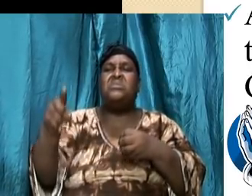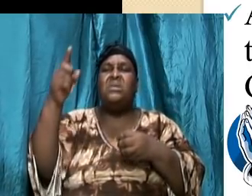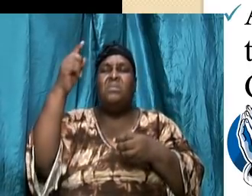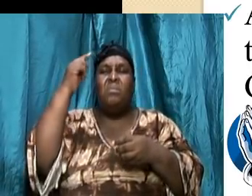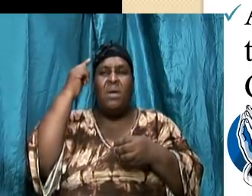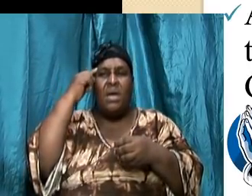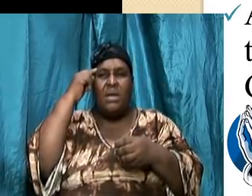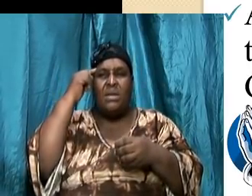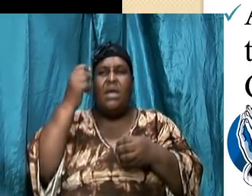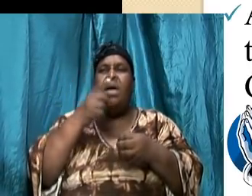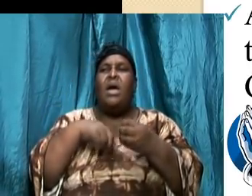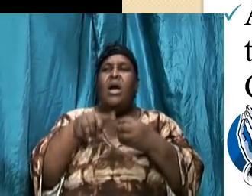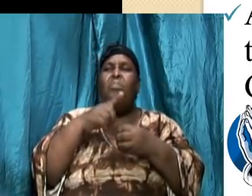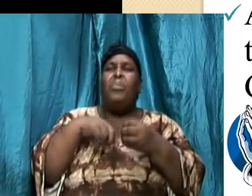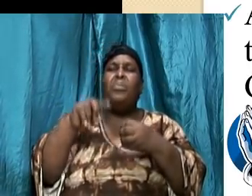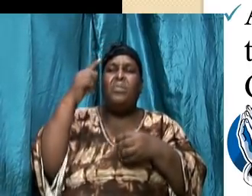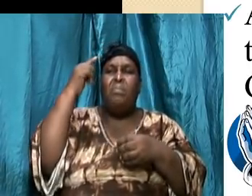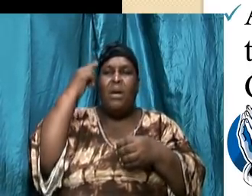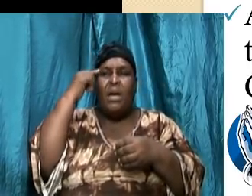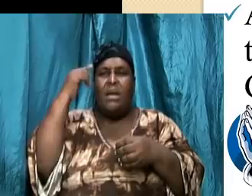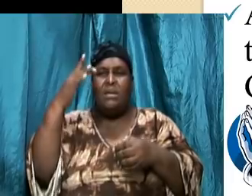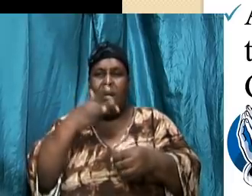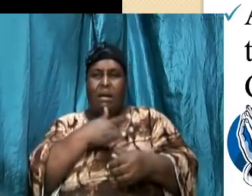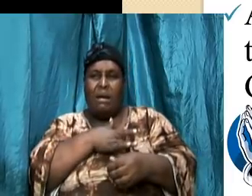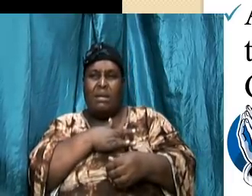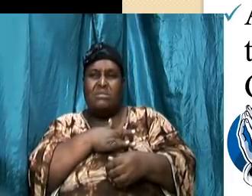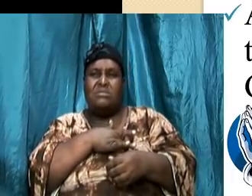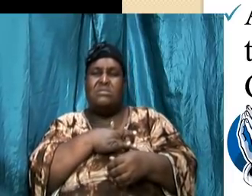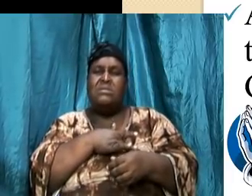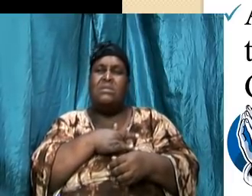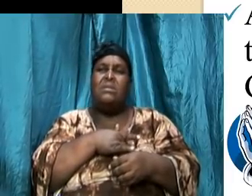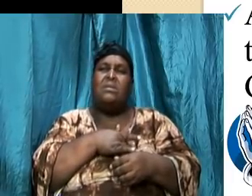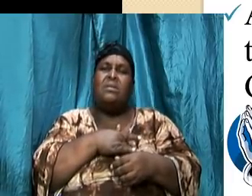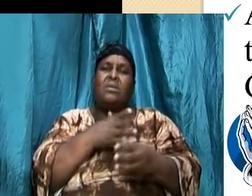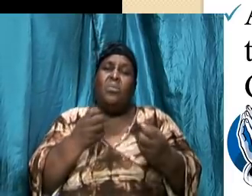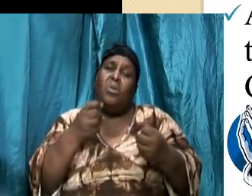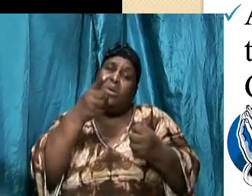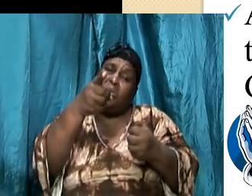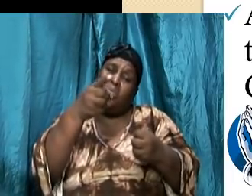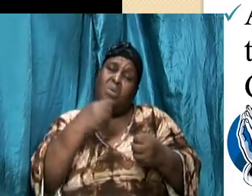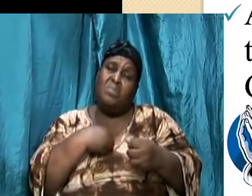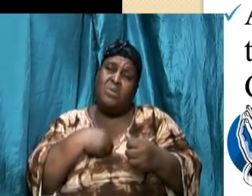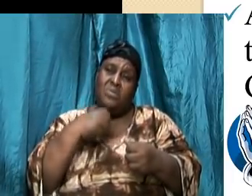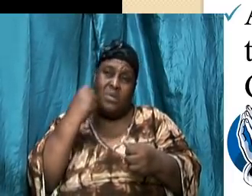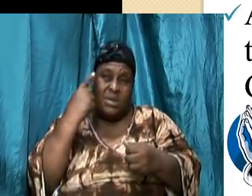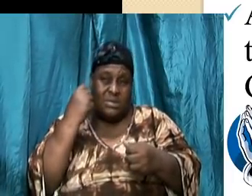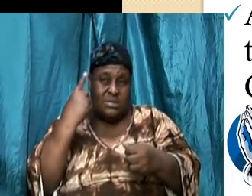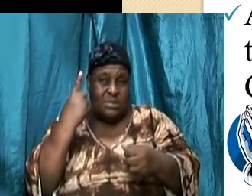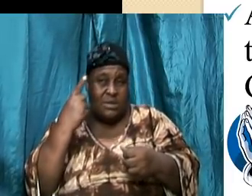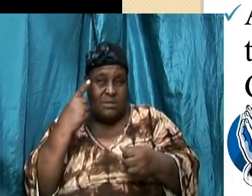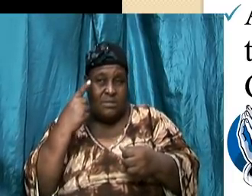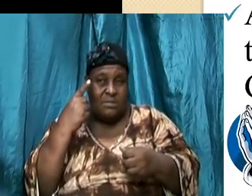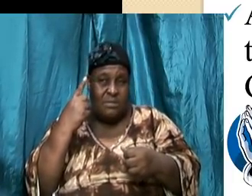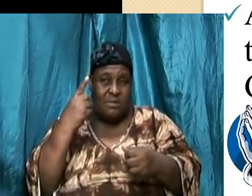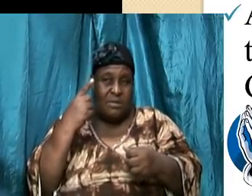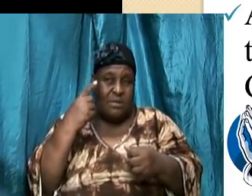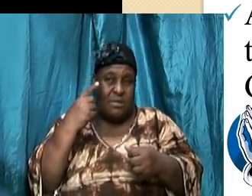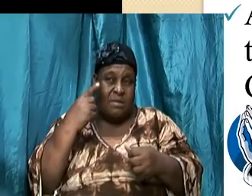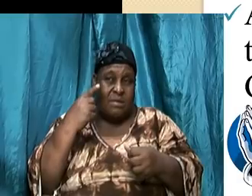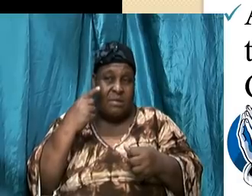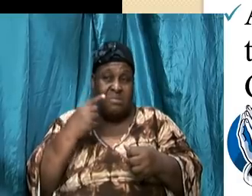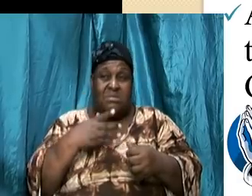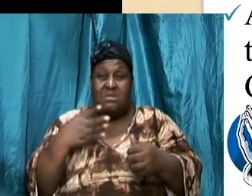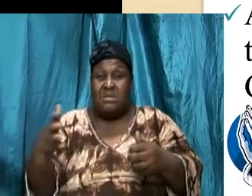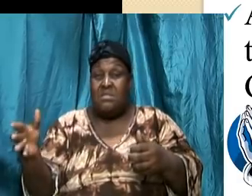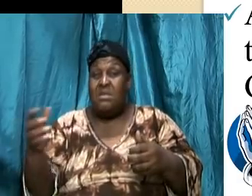about the mind about the heart and I want you and I brothers and sisters to understand it is the things